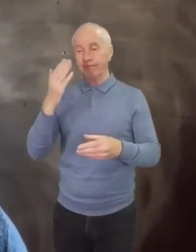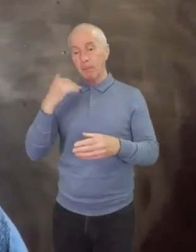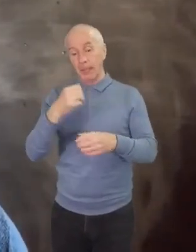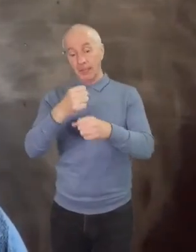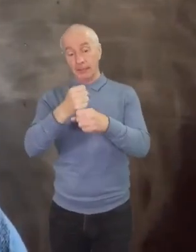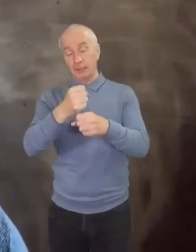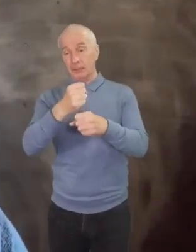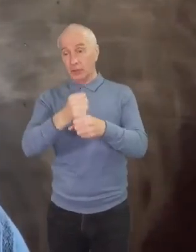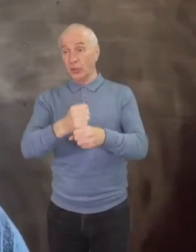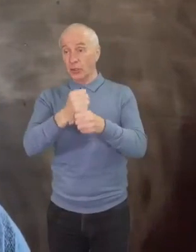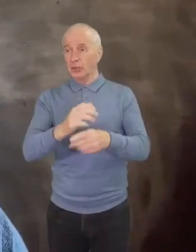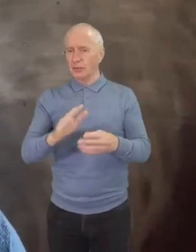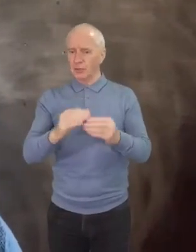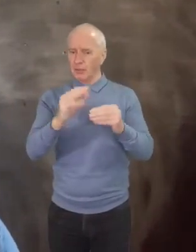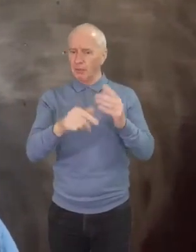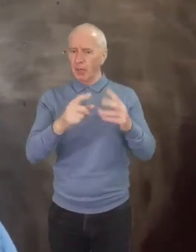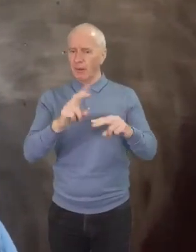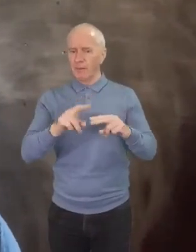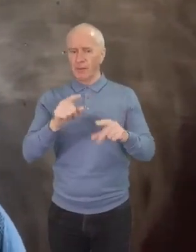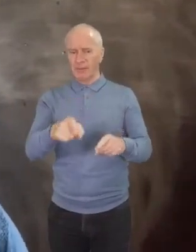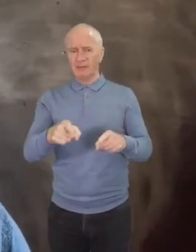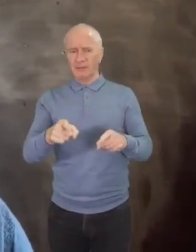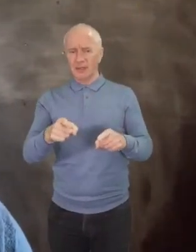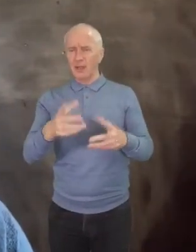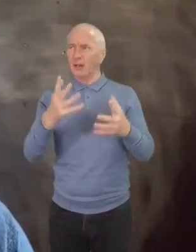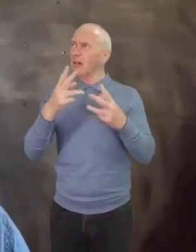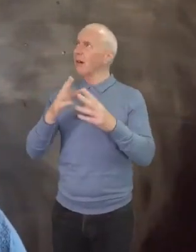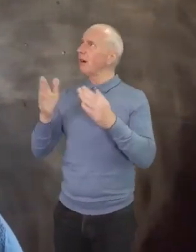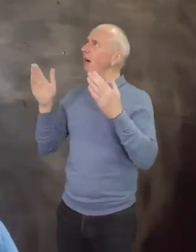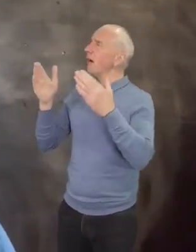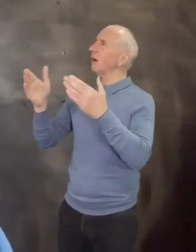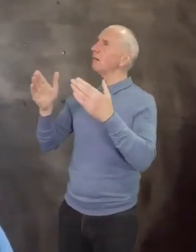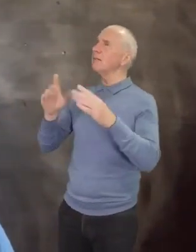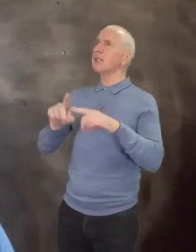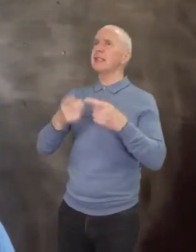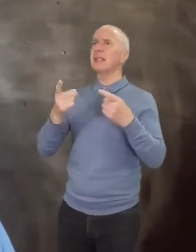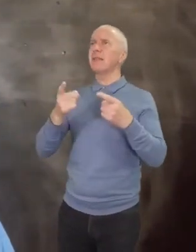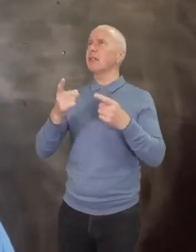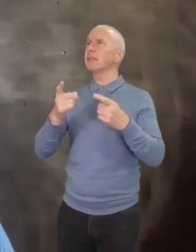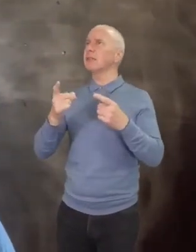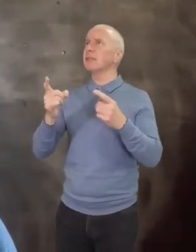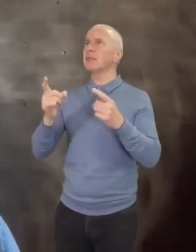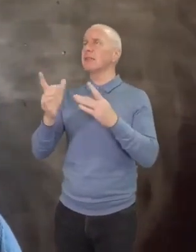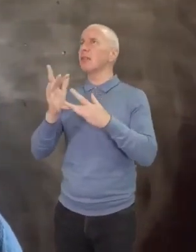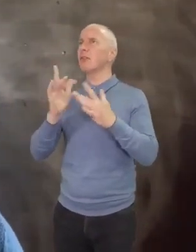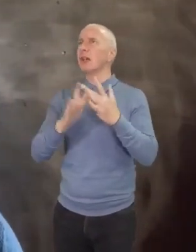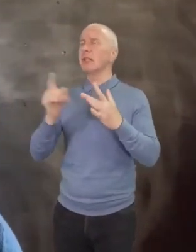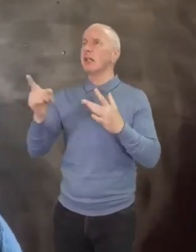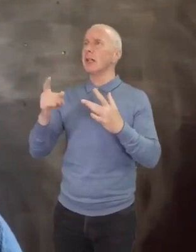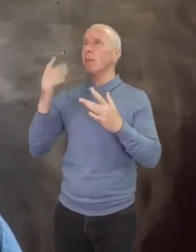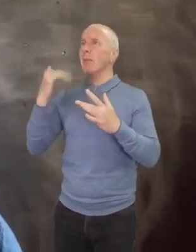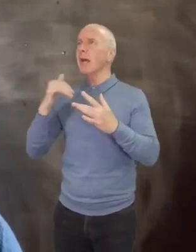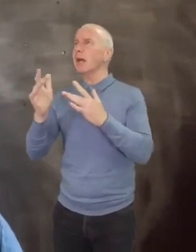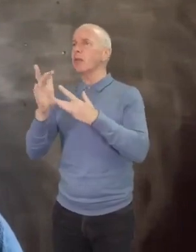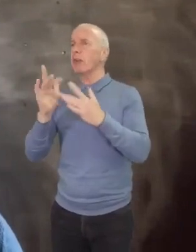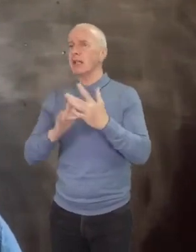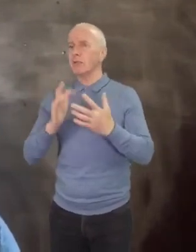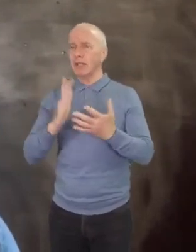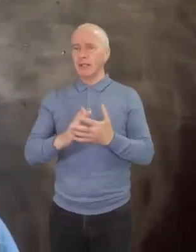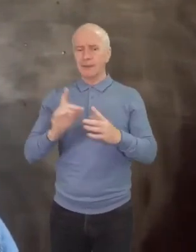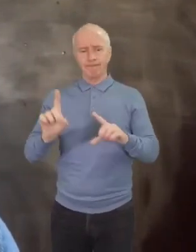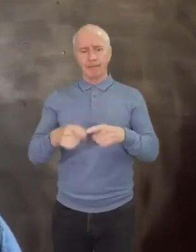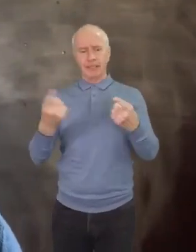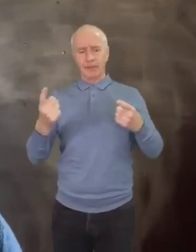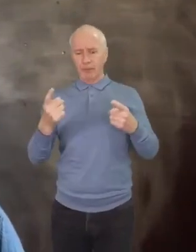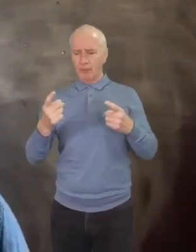encountered a different Christ, a black Christ, as he called it, which engendered a drastically different view of the